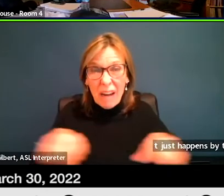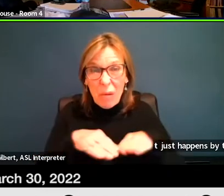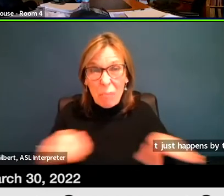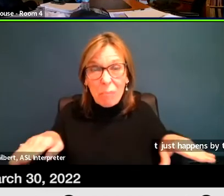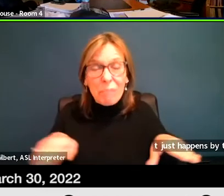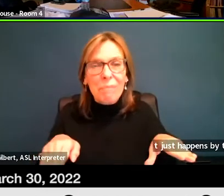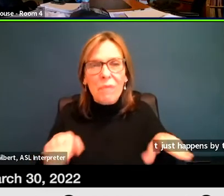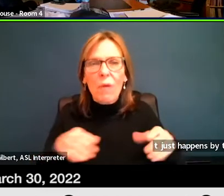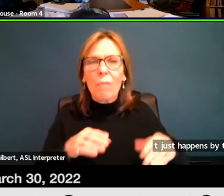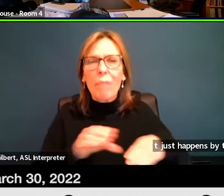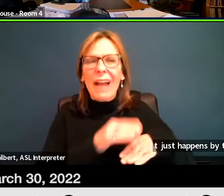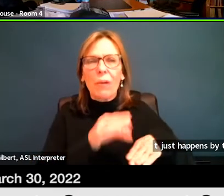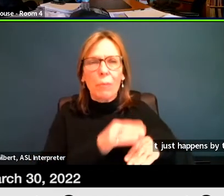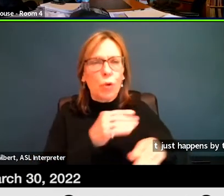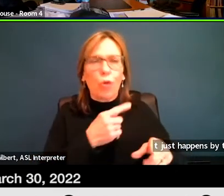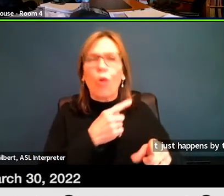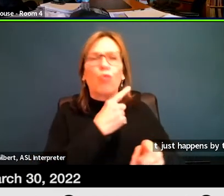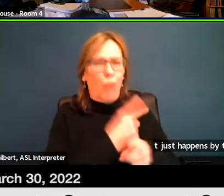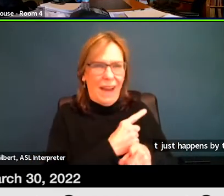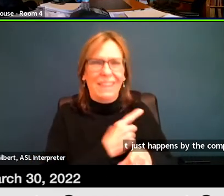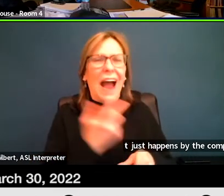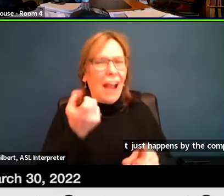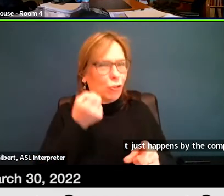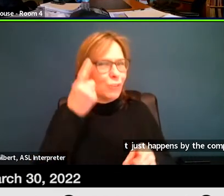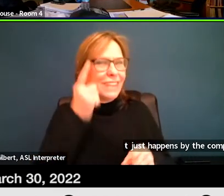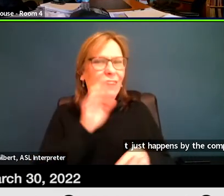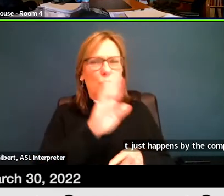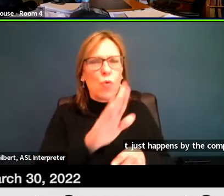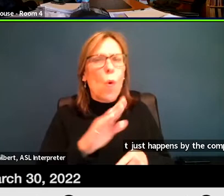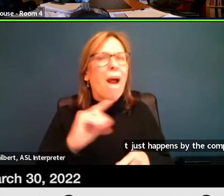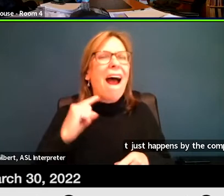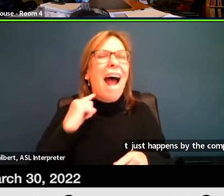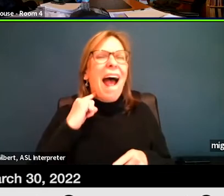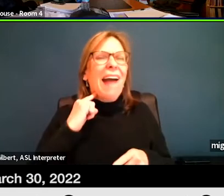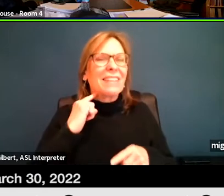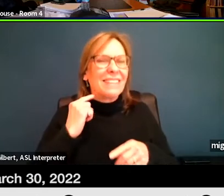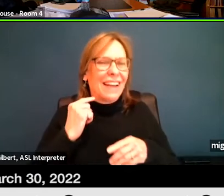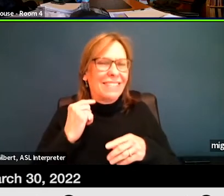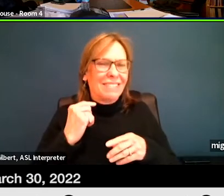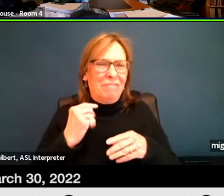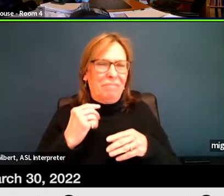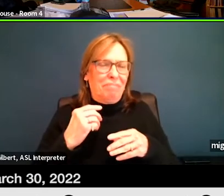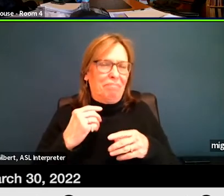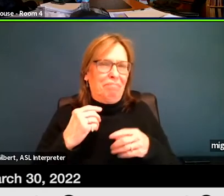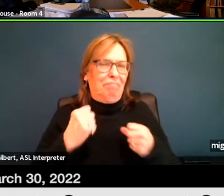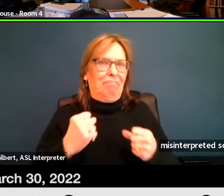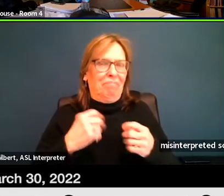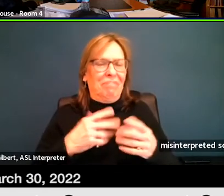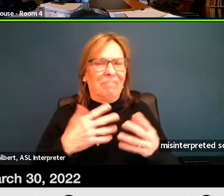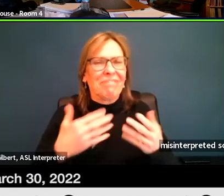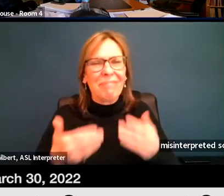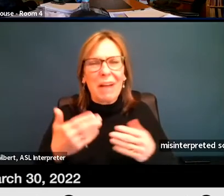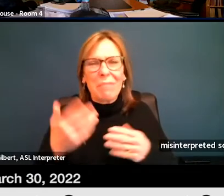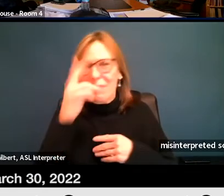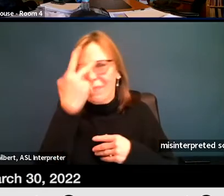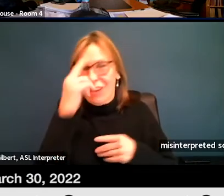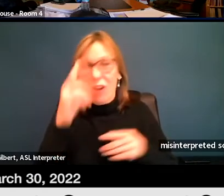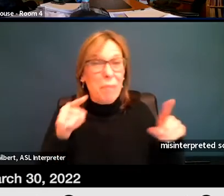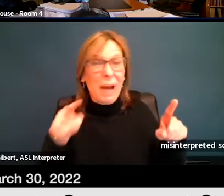your accent might be misinterpreted sometimes, but so is everybody else. It's also